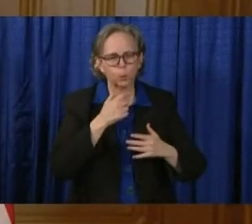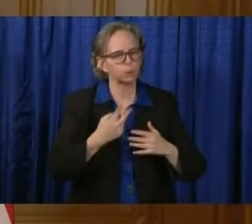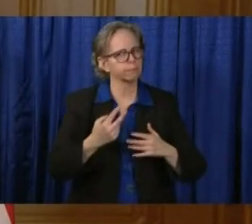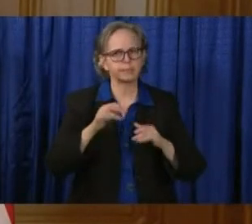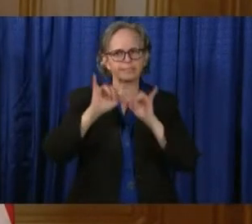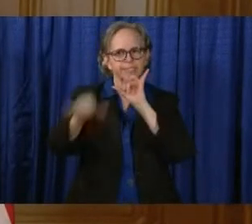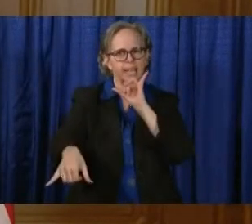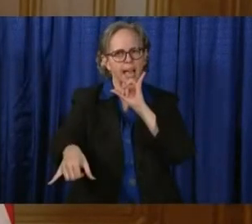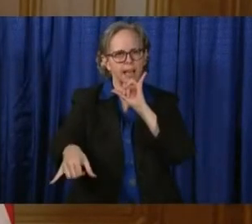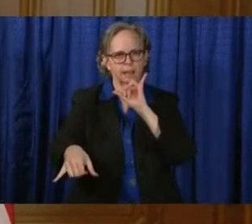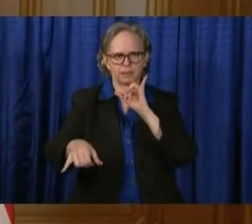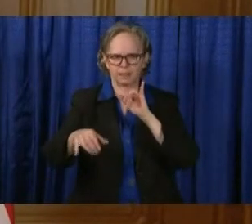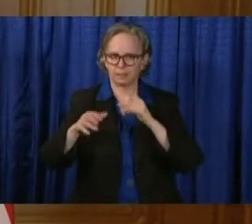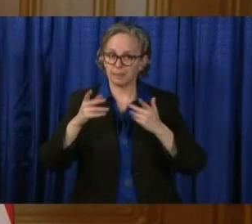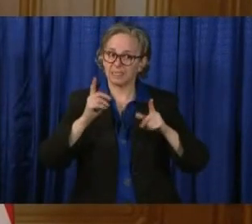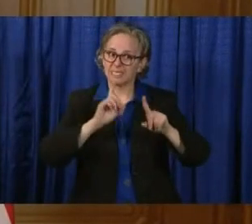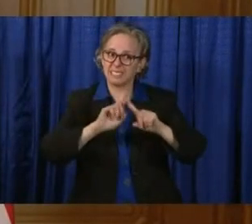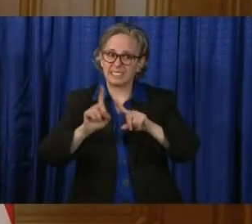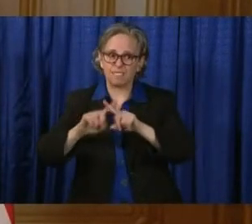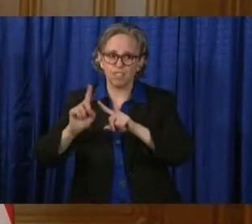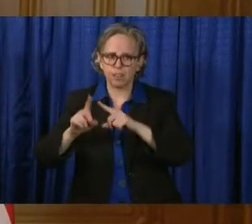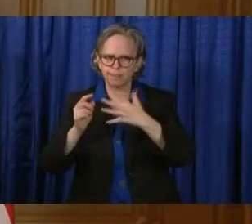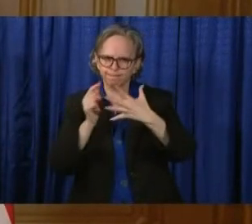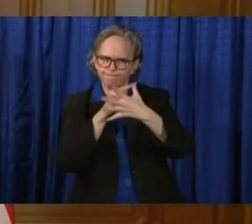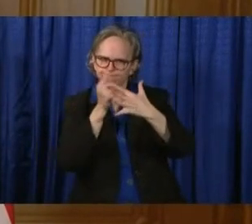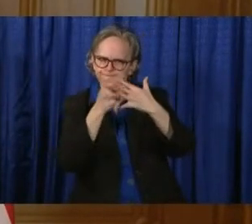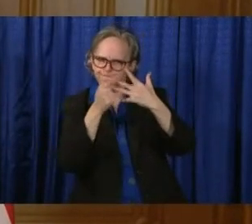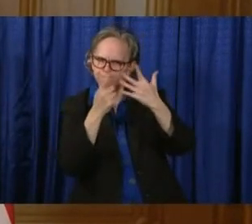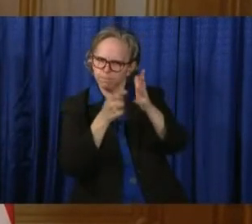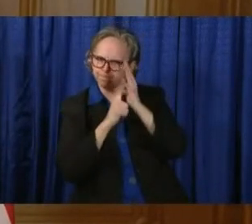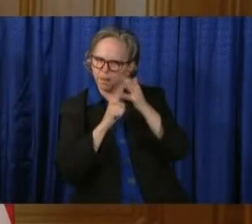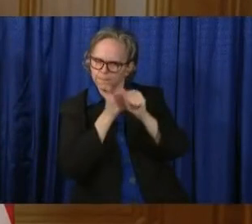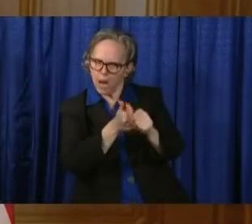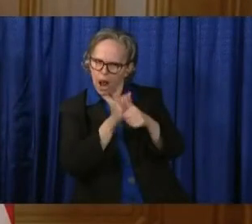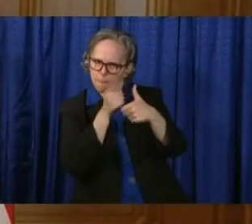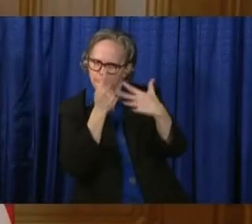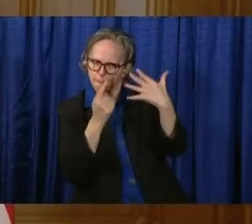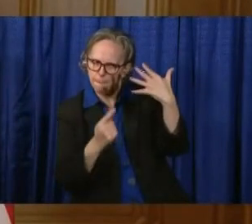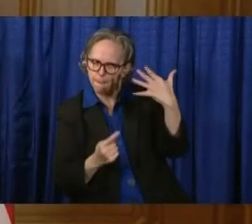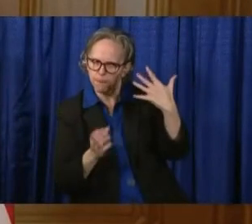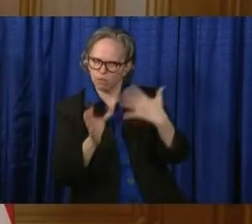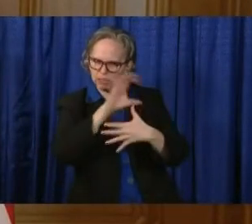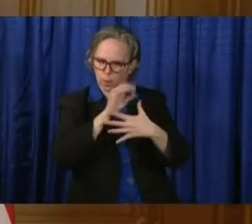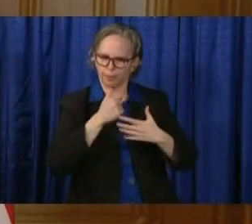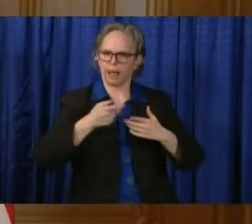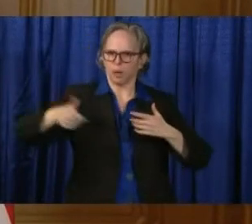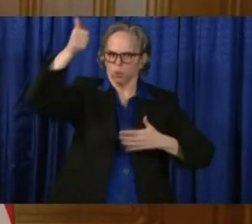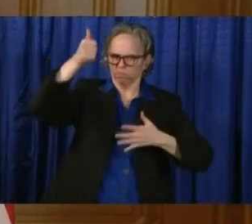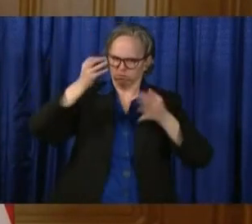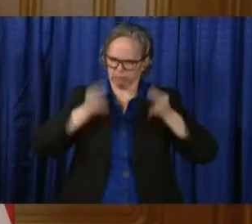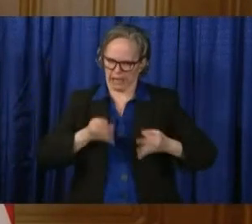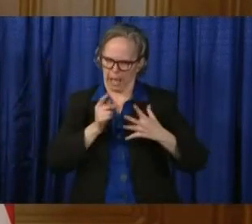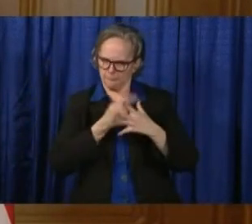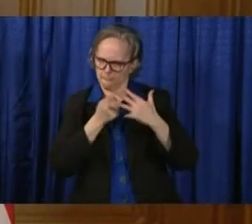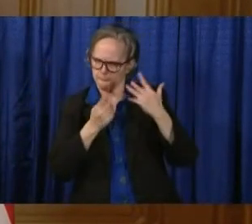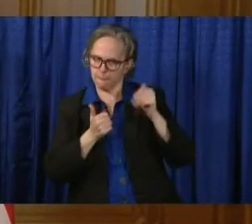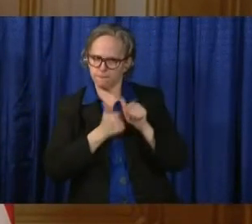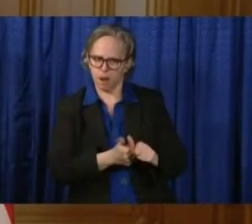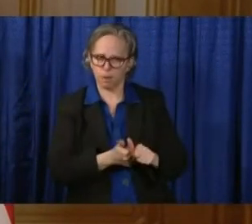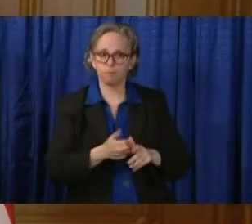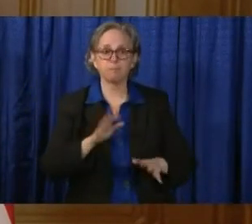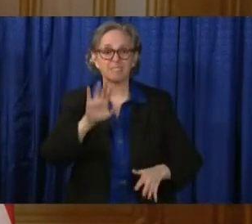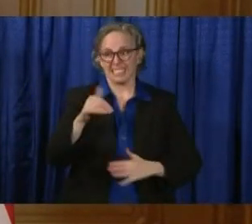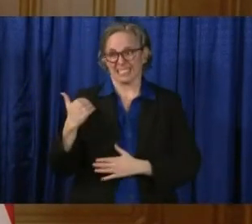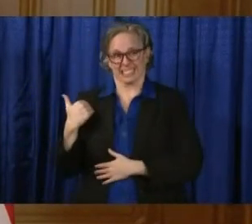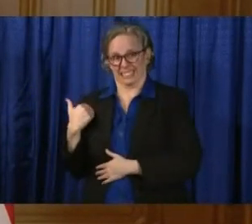On Friday, I announced that we were recommending to judges. And I don't have the power to do